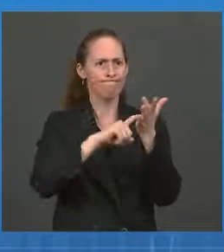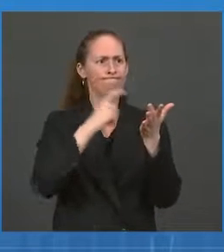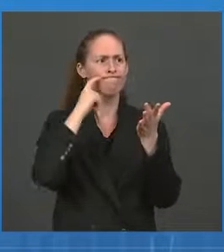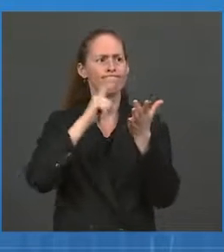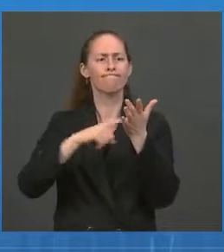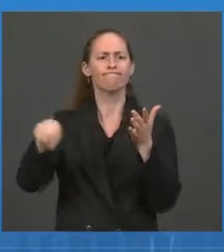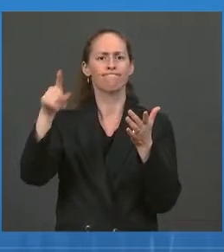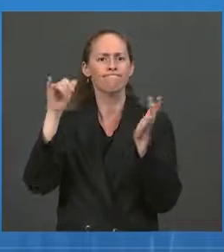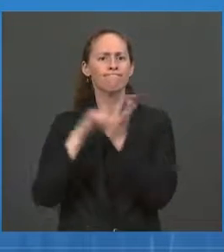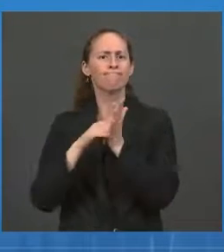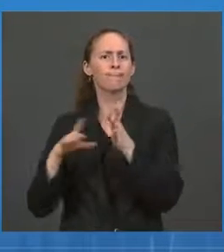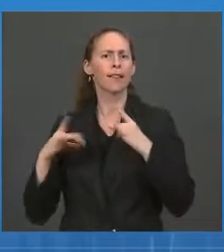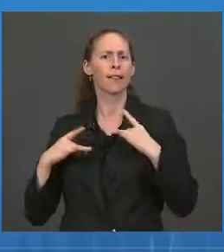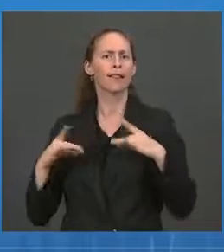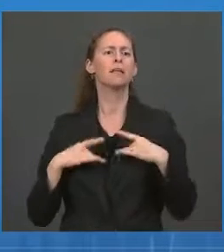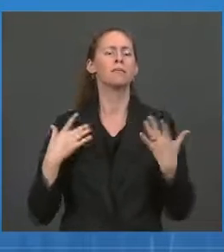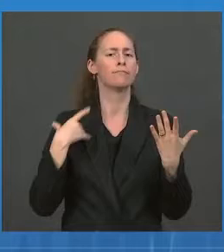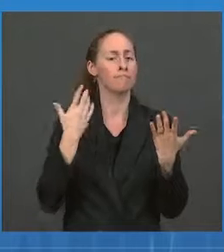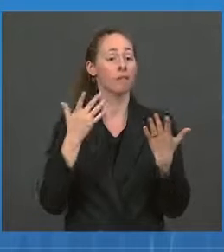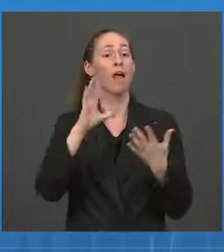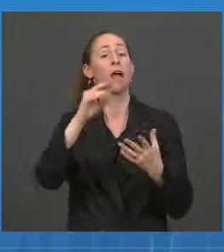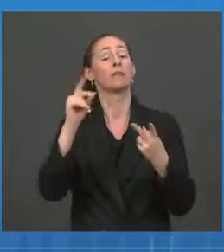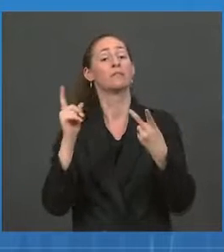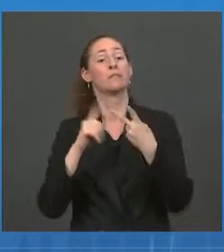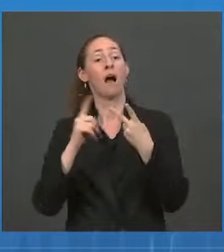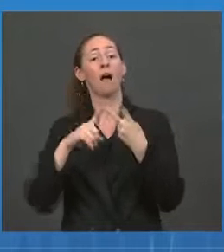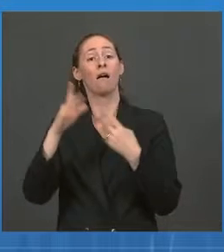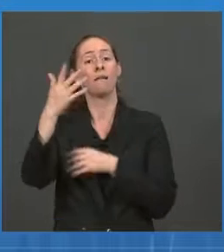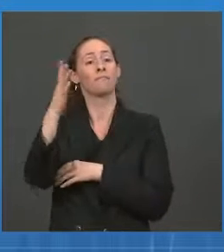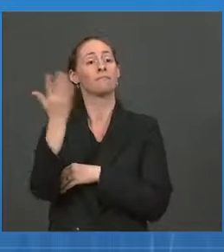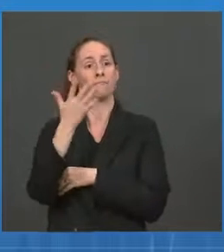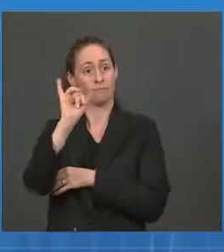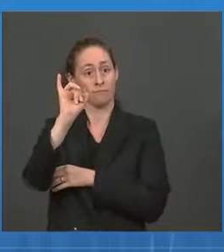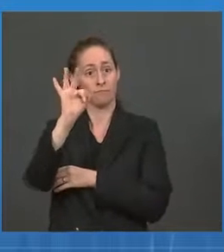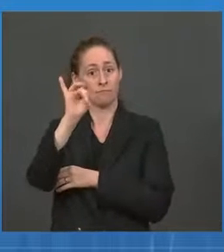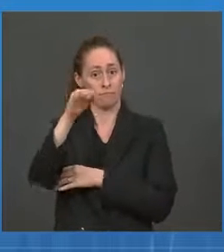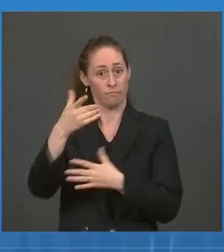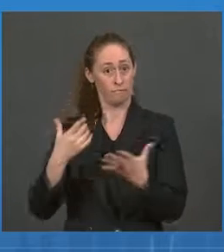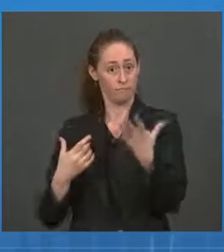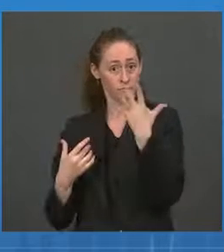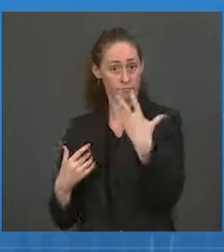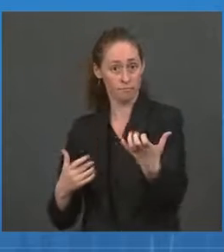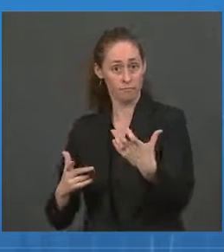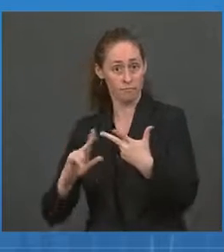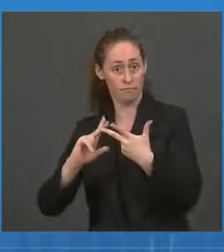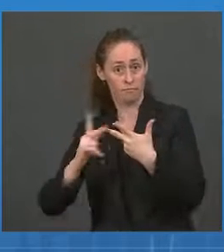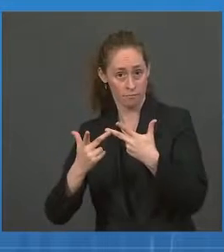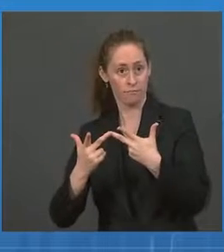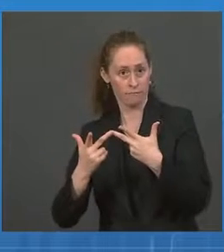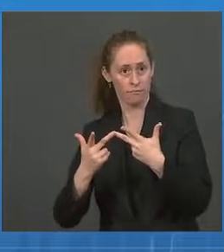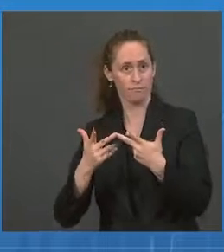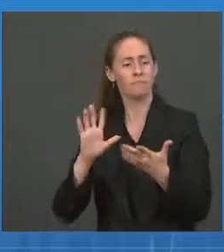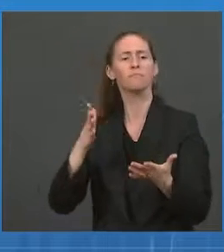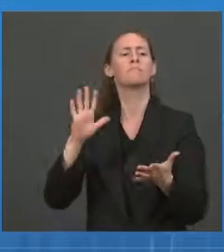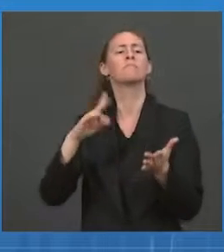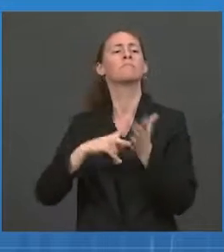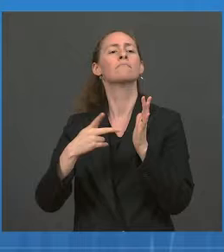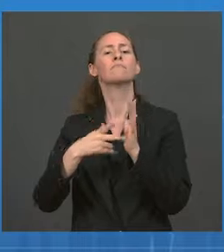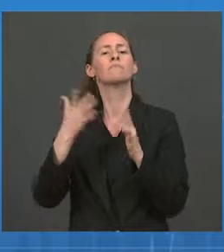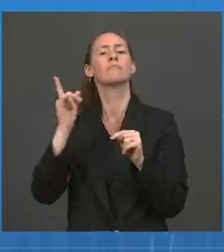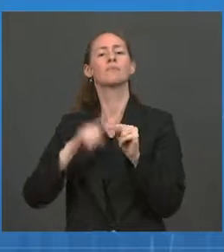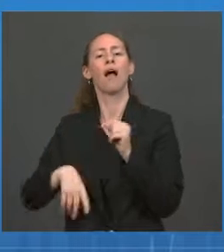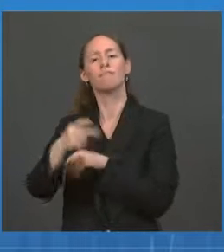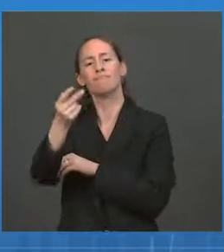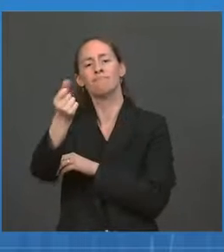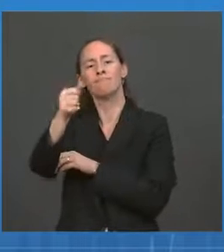is planning. You know, if you want to roll out booster shots to the population, you can't flip a switch and make that happen overnight. There's important planning that